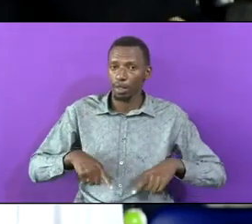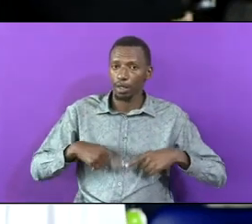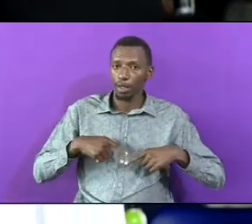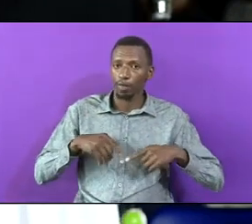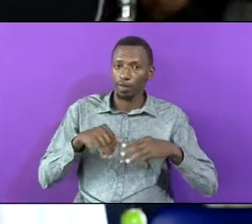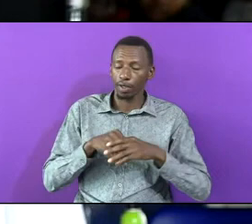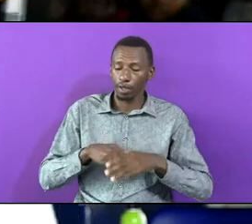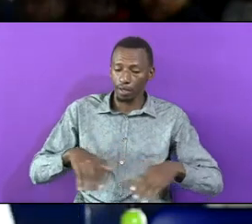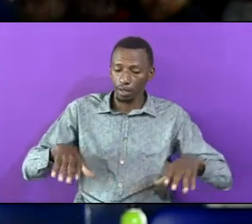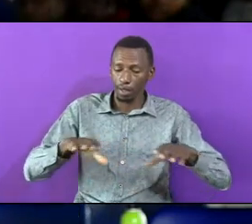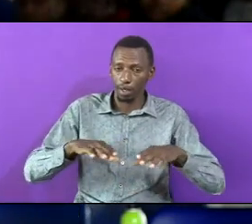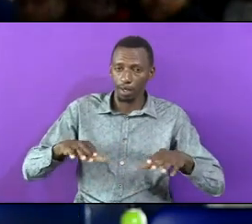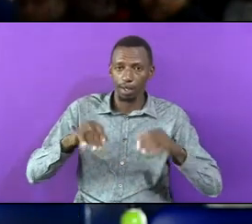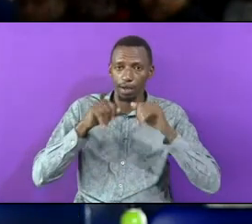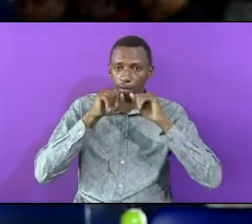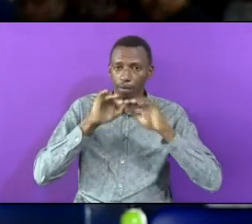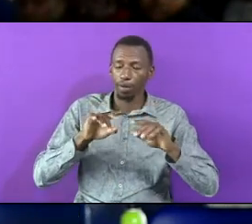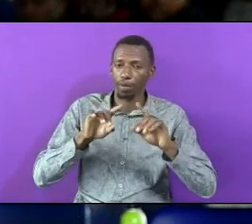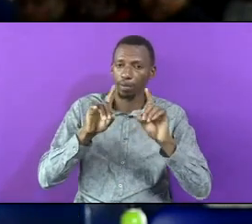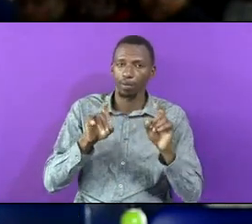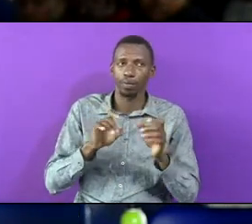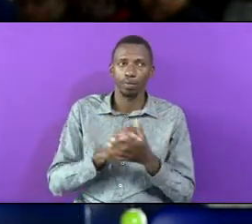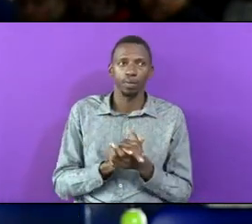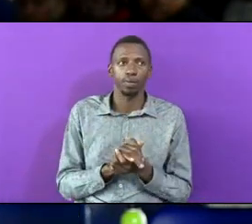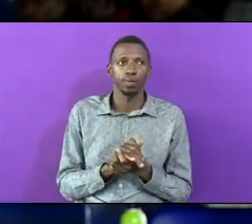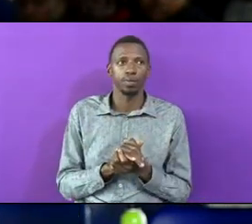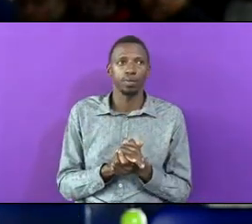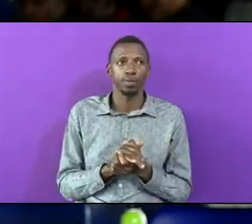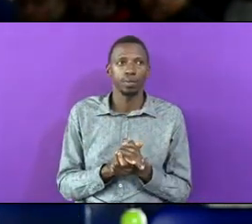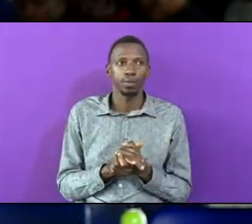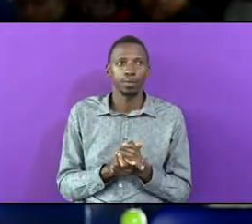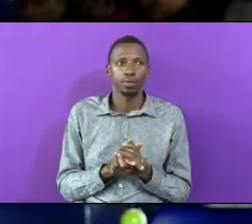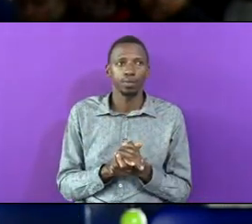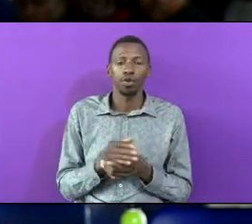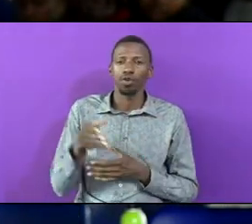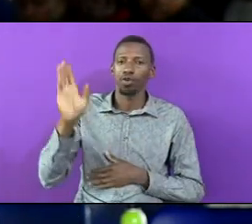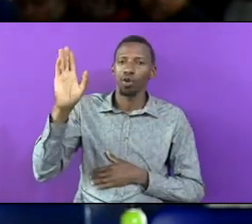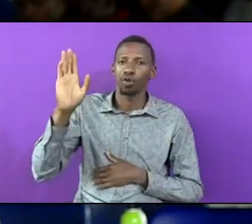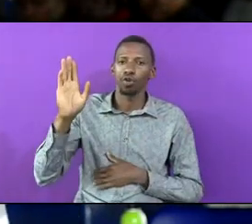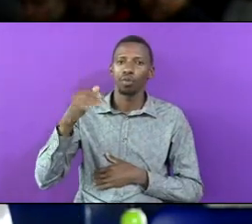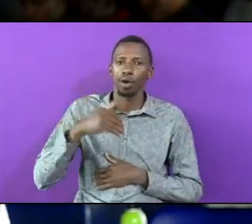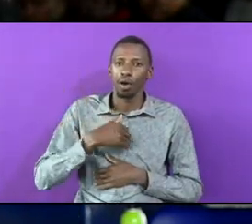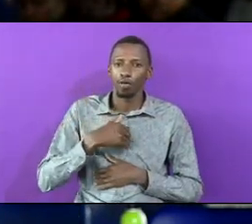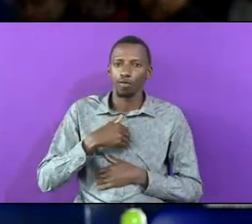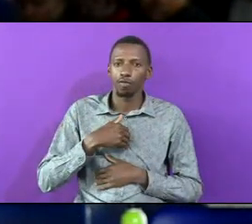Blessings God Has Not Ordained Multiple Relationships